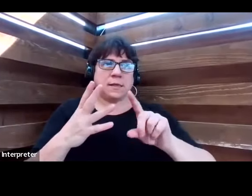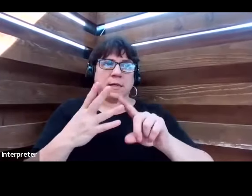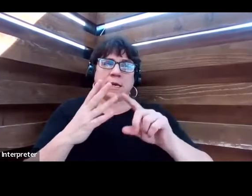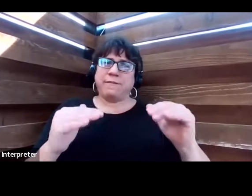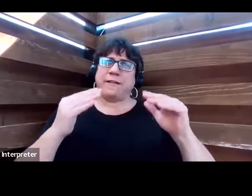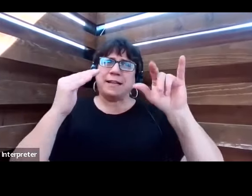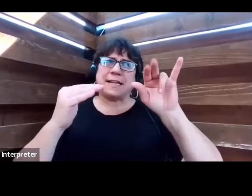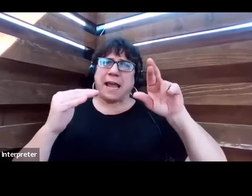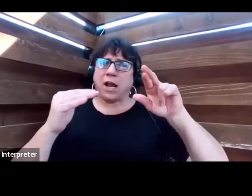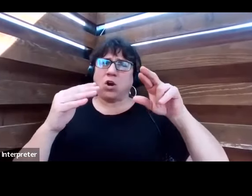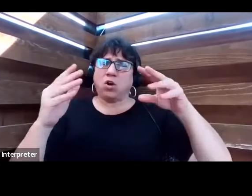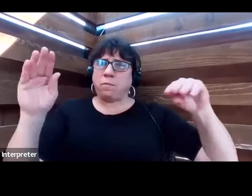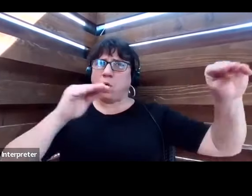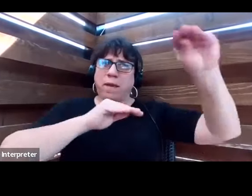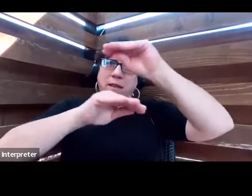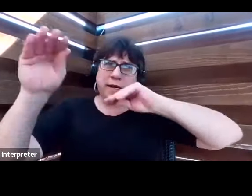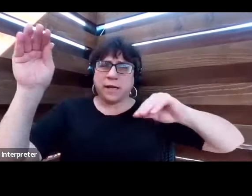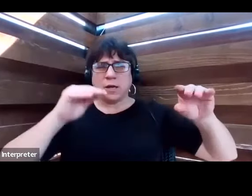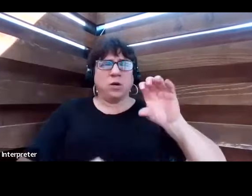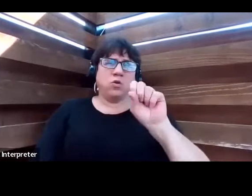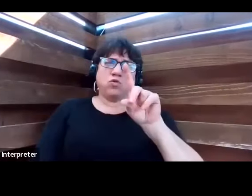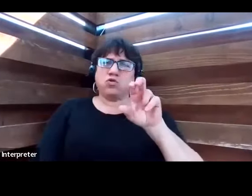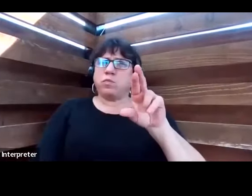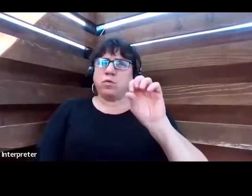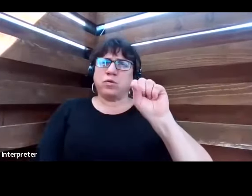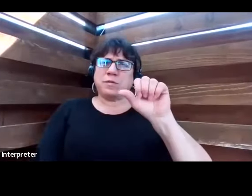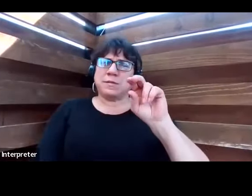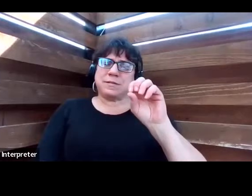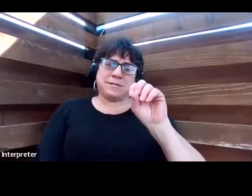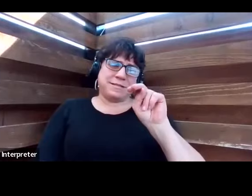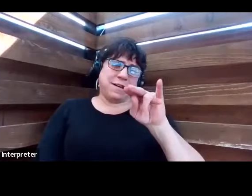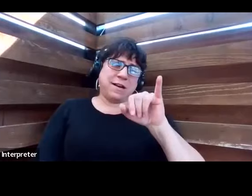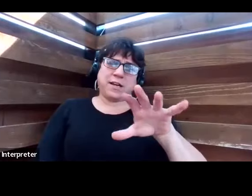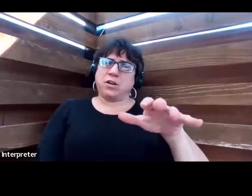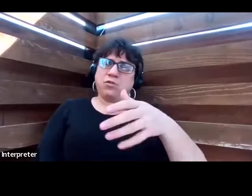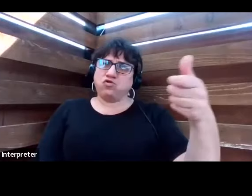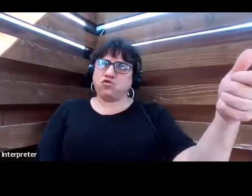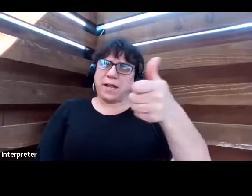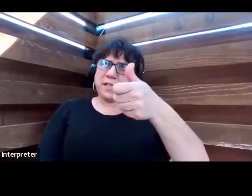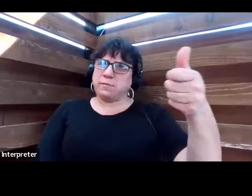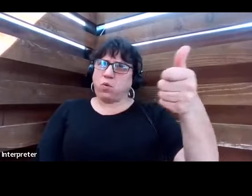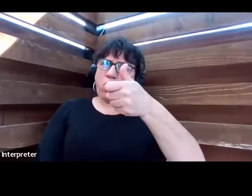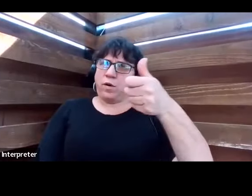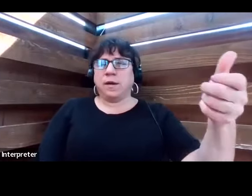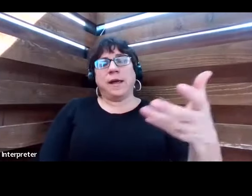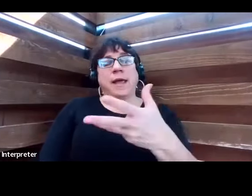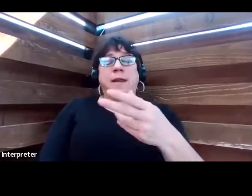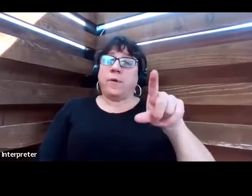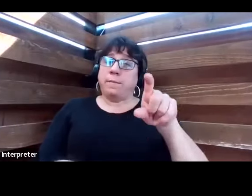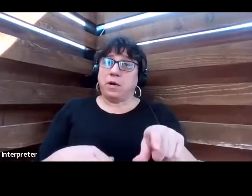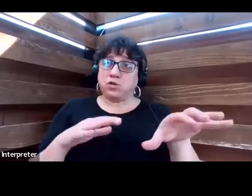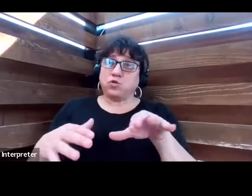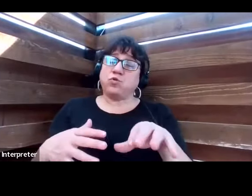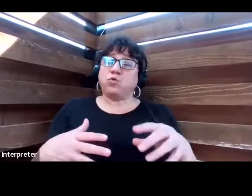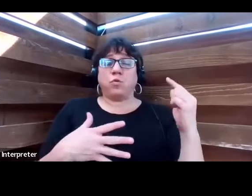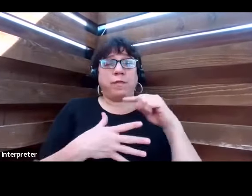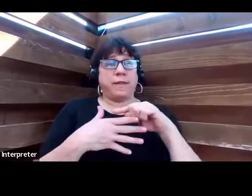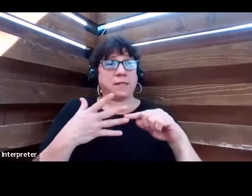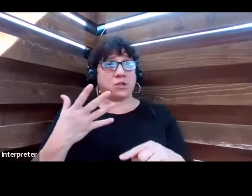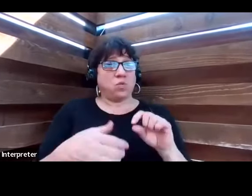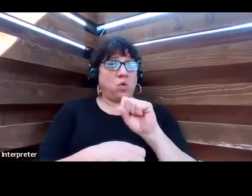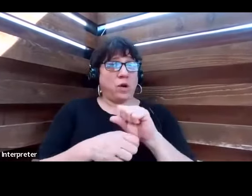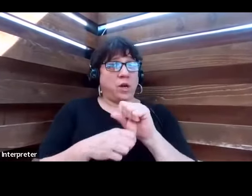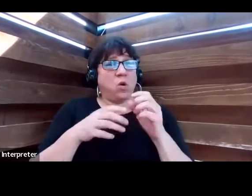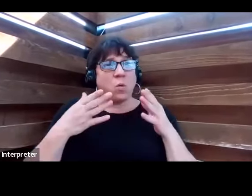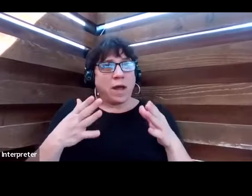mobility, and supersonic transport. And we have to do this work in a way